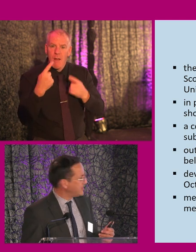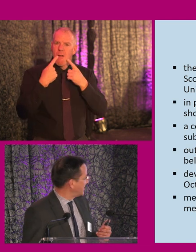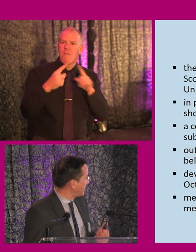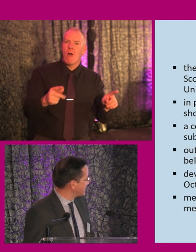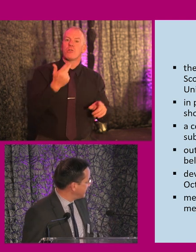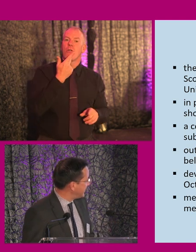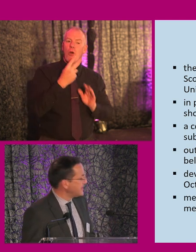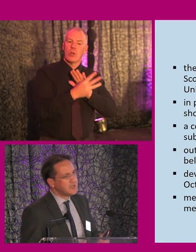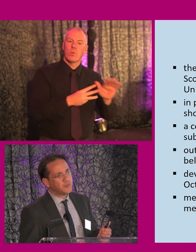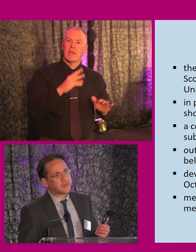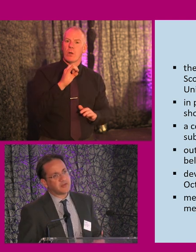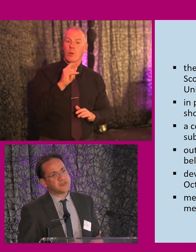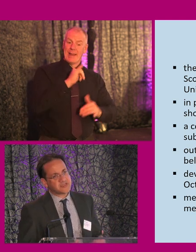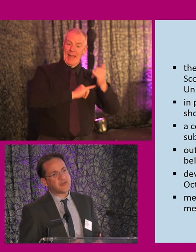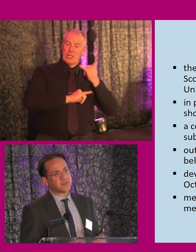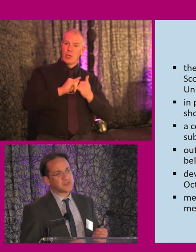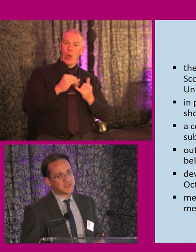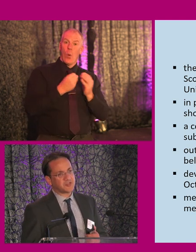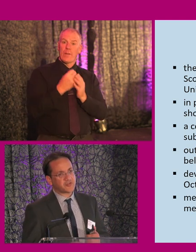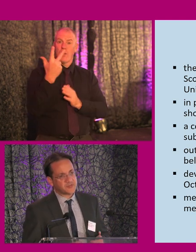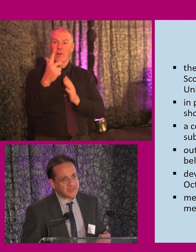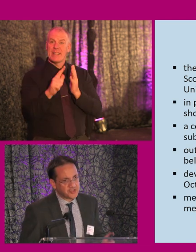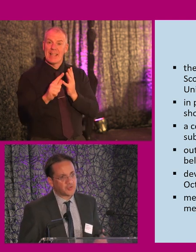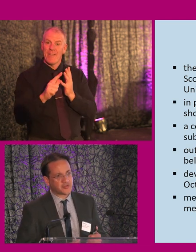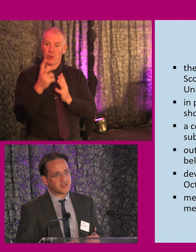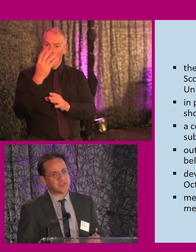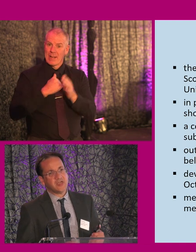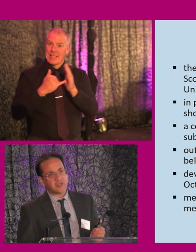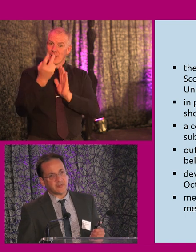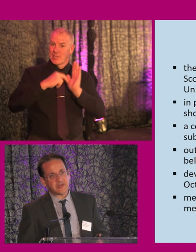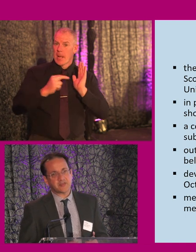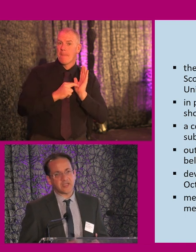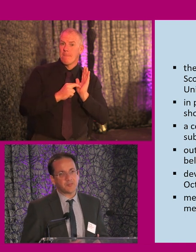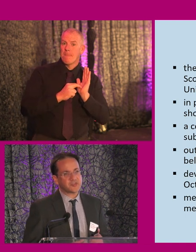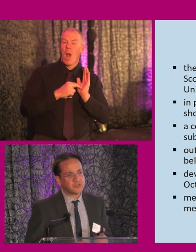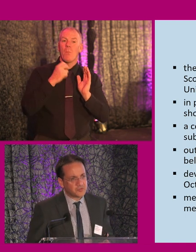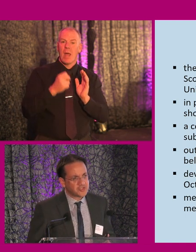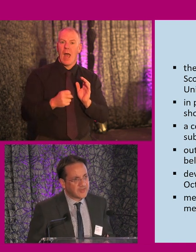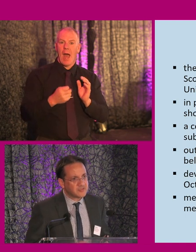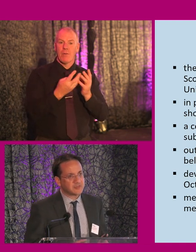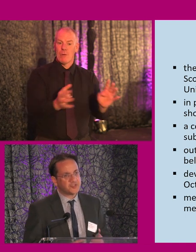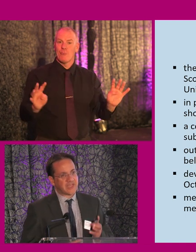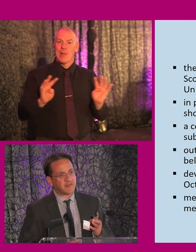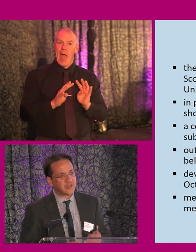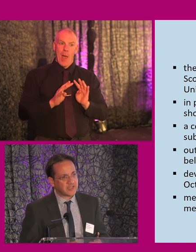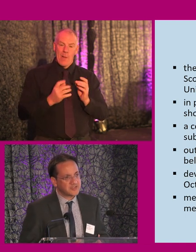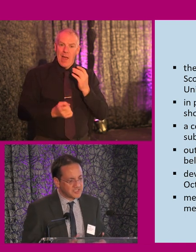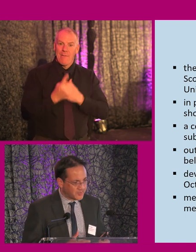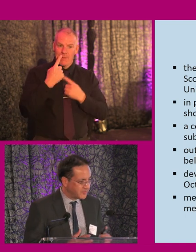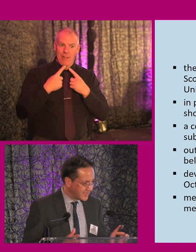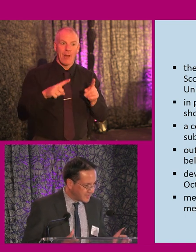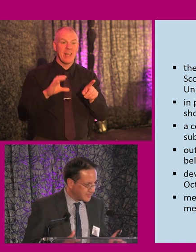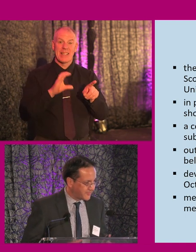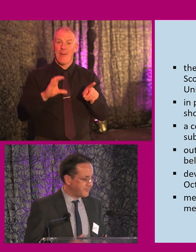October last year with 37 signatories. And we had a ShoreTrust roundtable as a launch event at which Caroline Casey